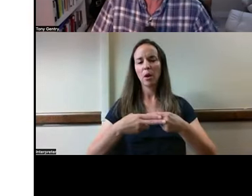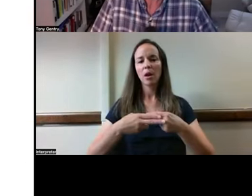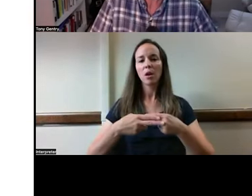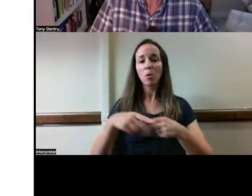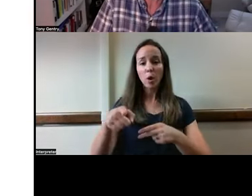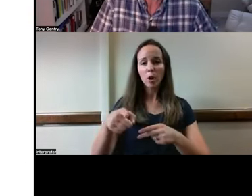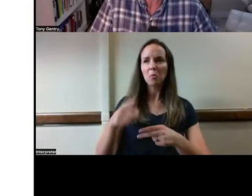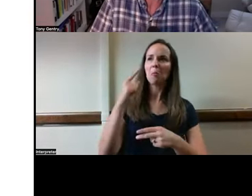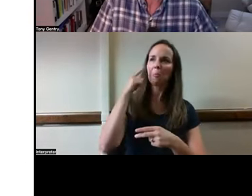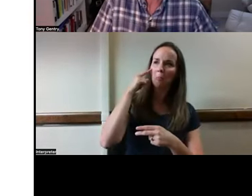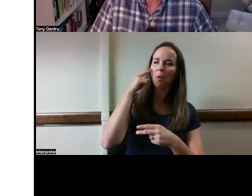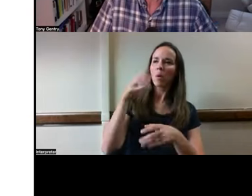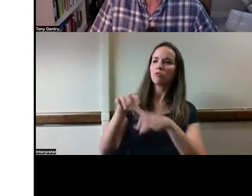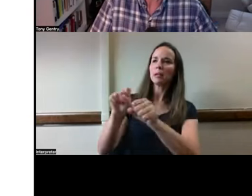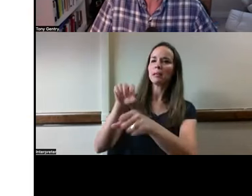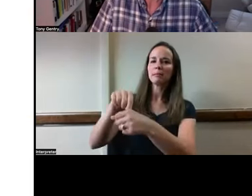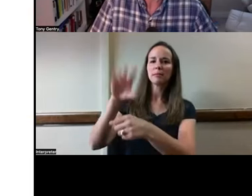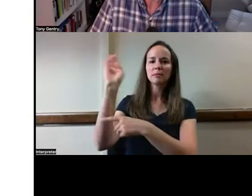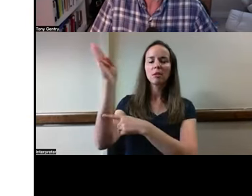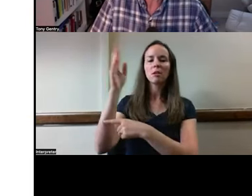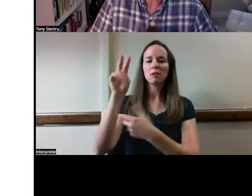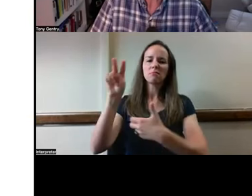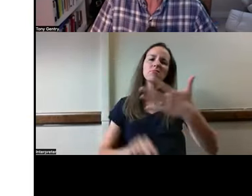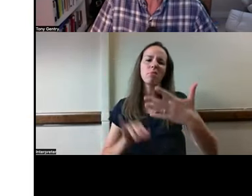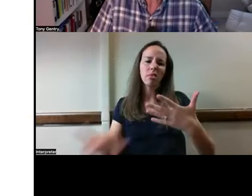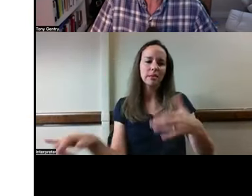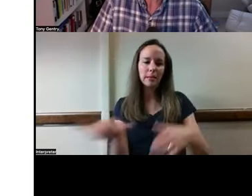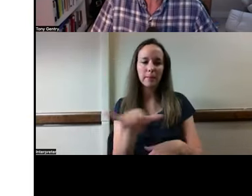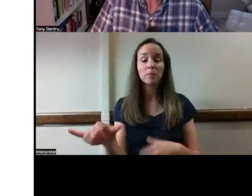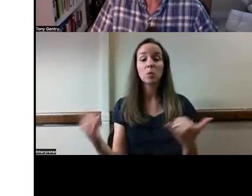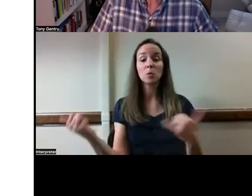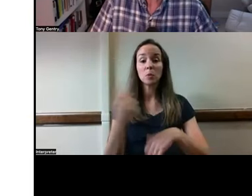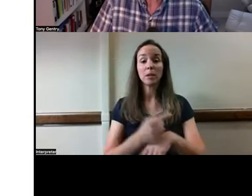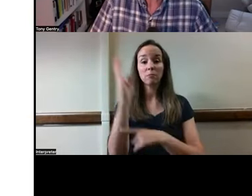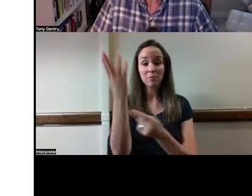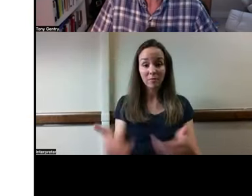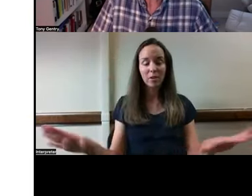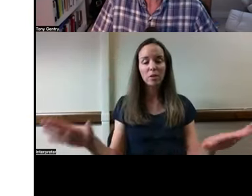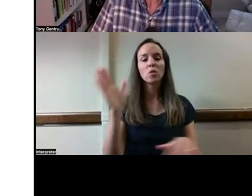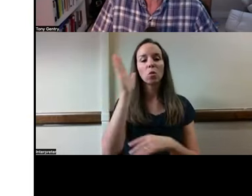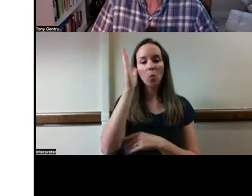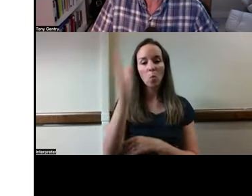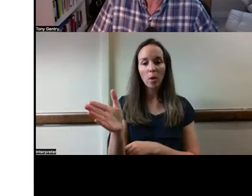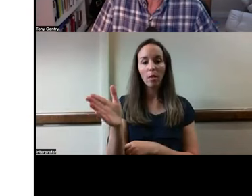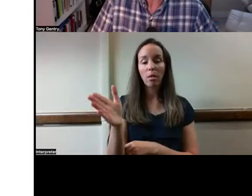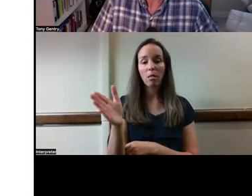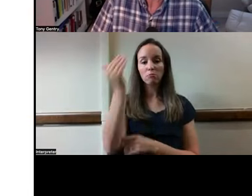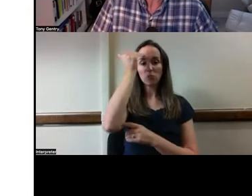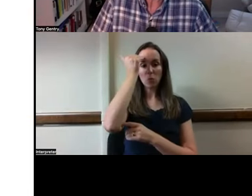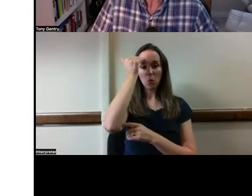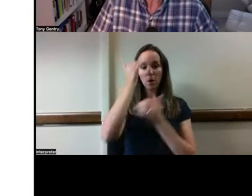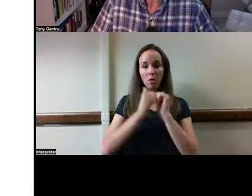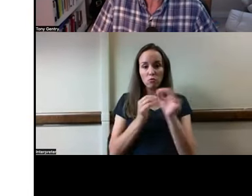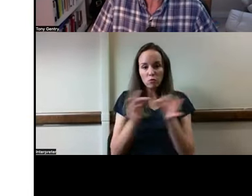the lecture. At the conclusion of this presentation, attendees will be able to describe